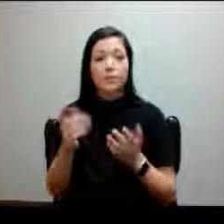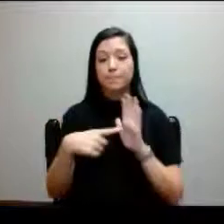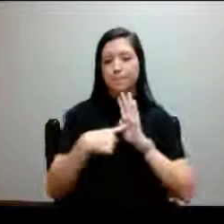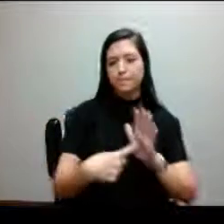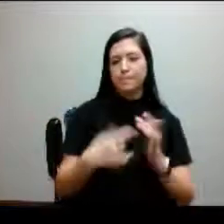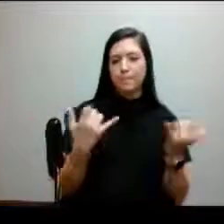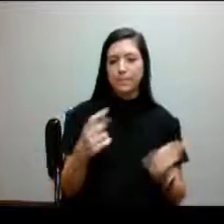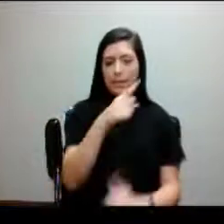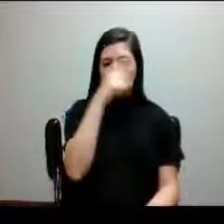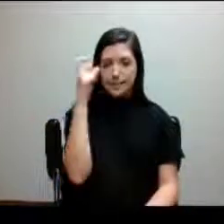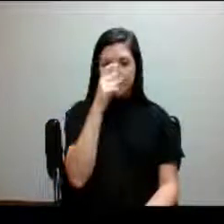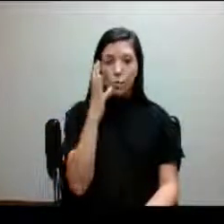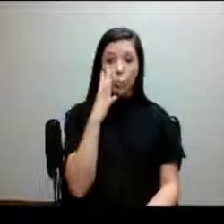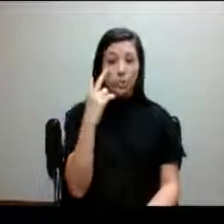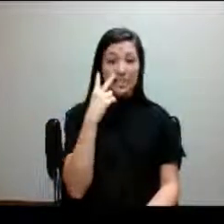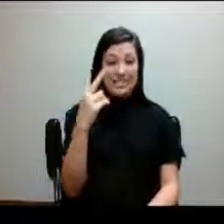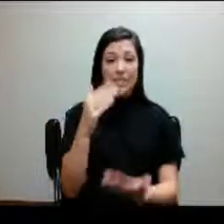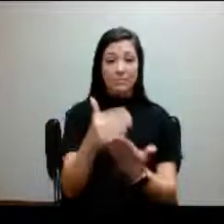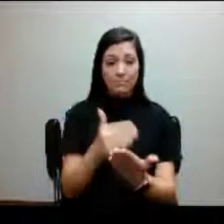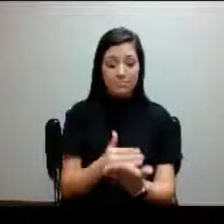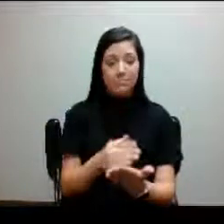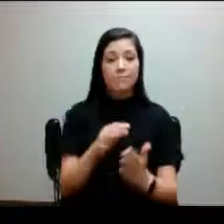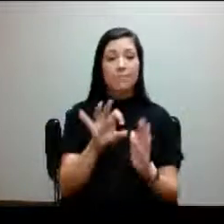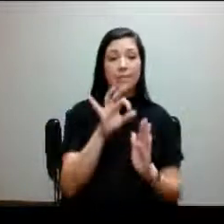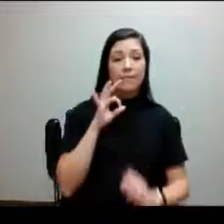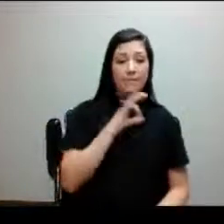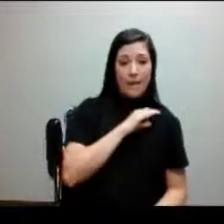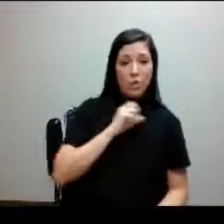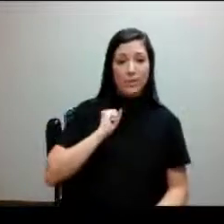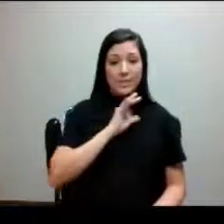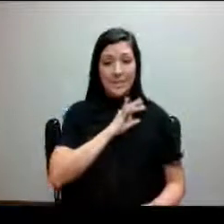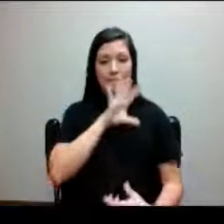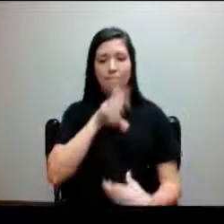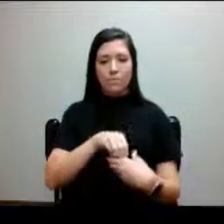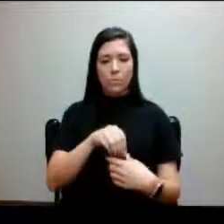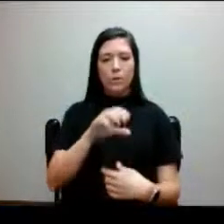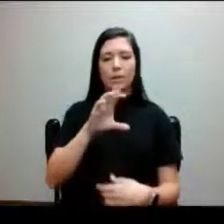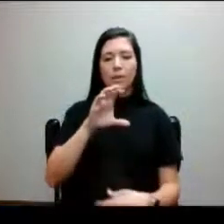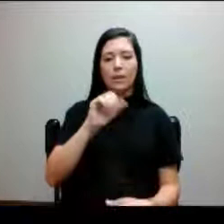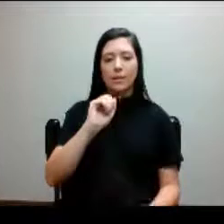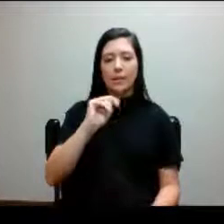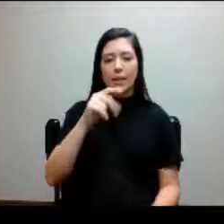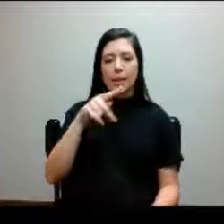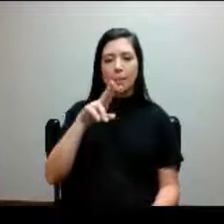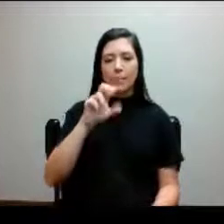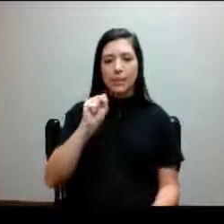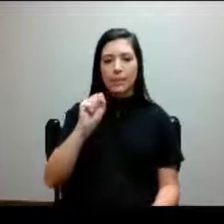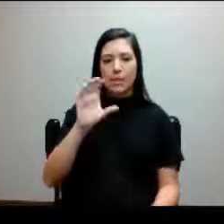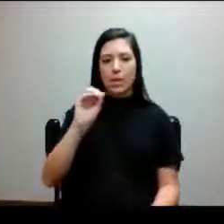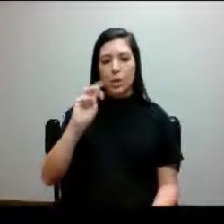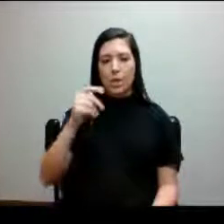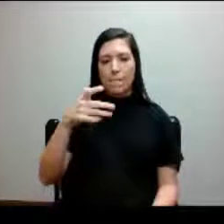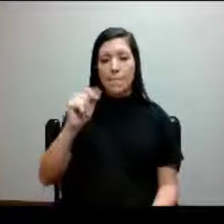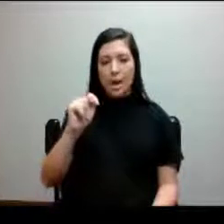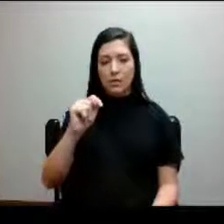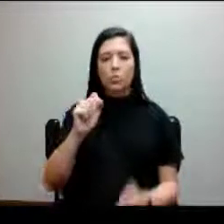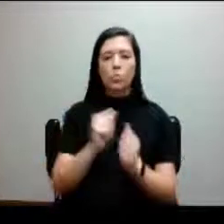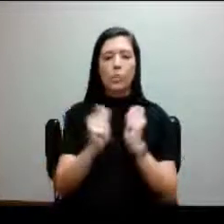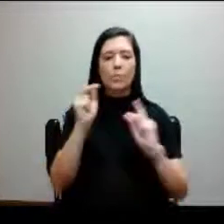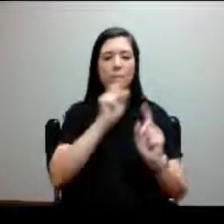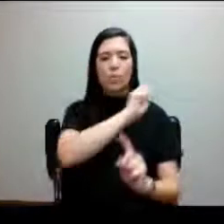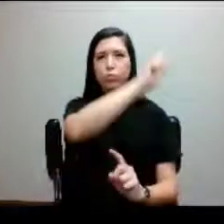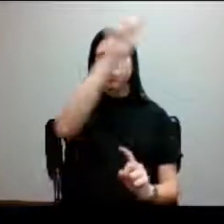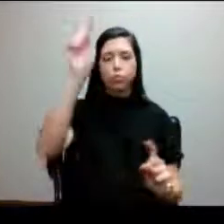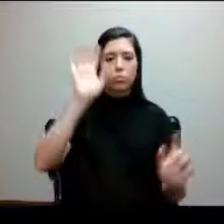see a list of faculty and staff who participated with Campus Compact in a fusion course with facilitators from all across the